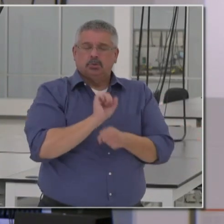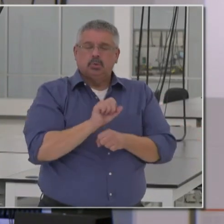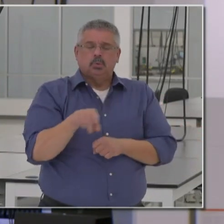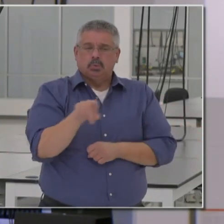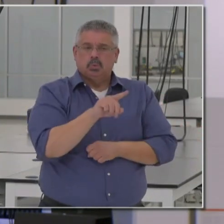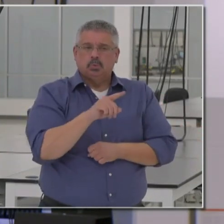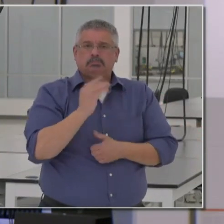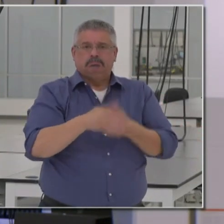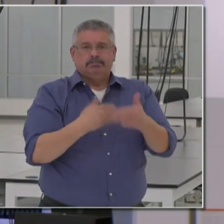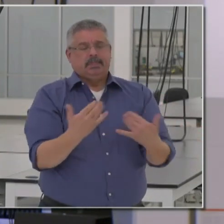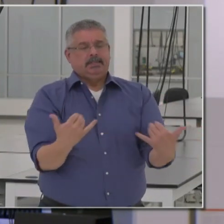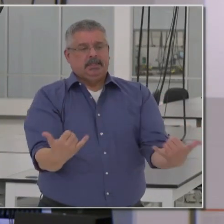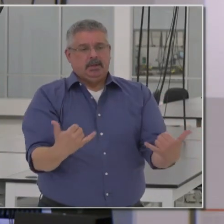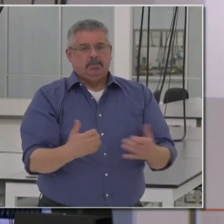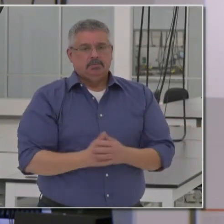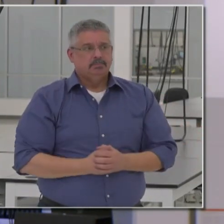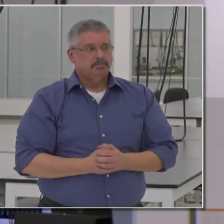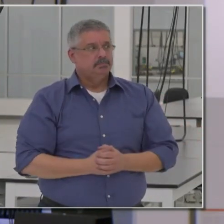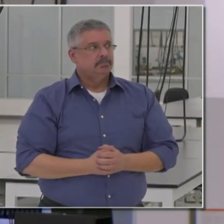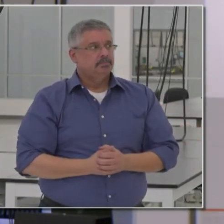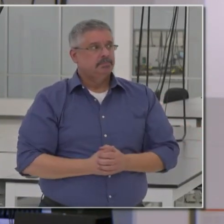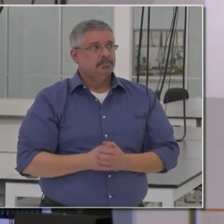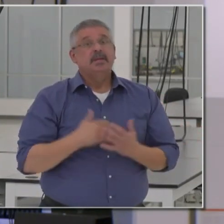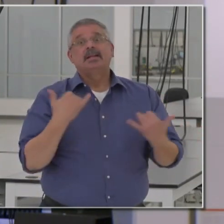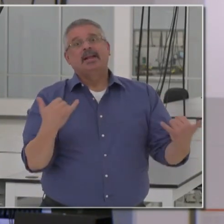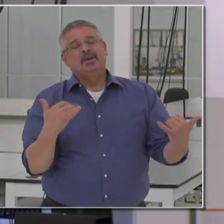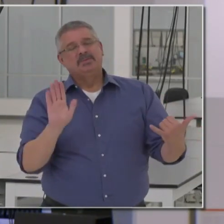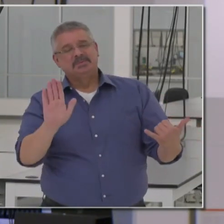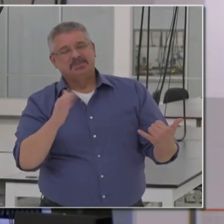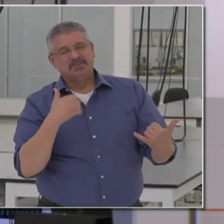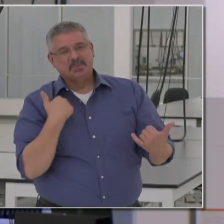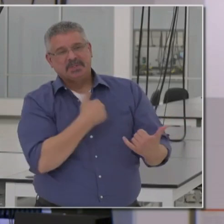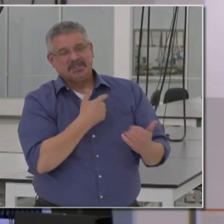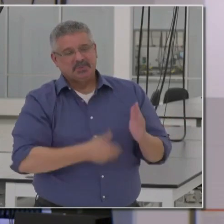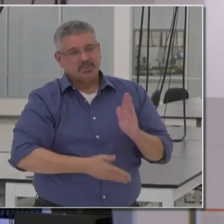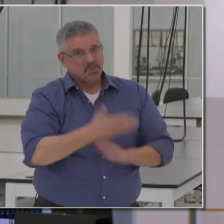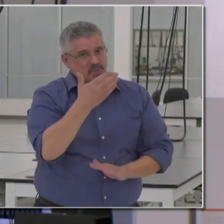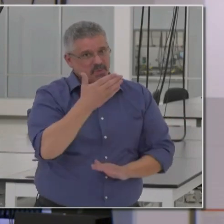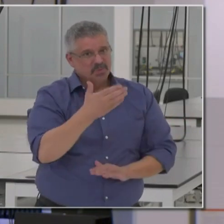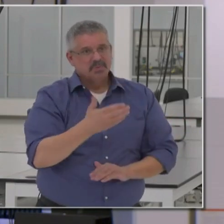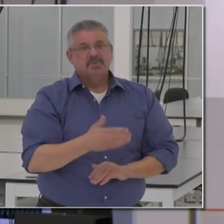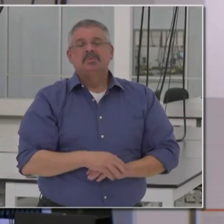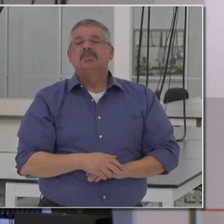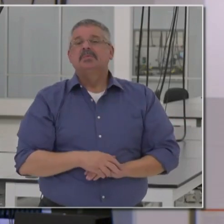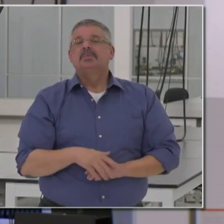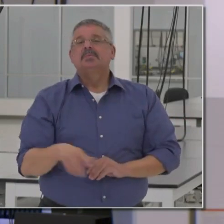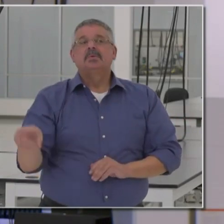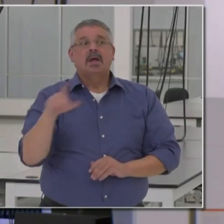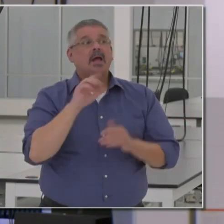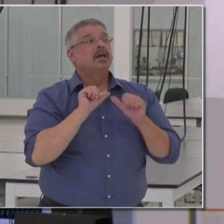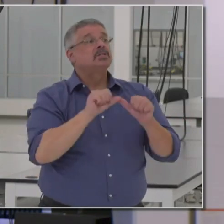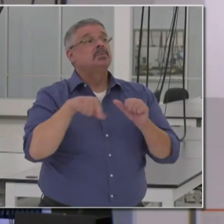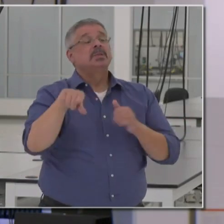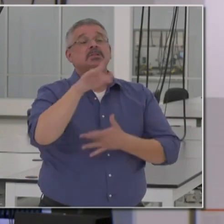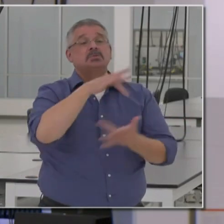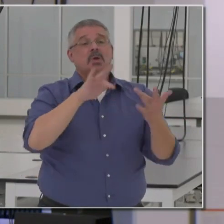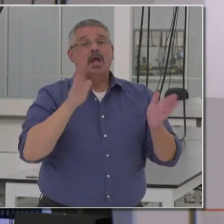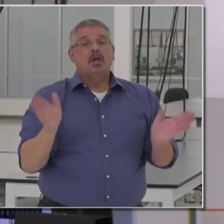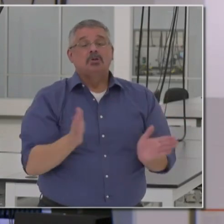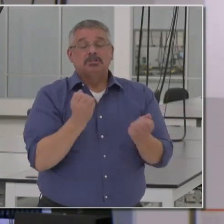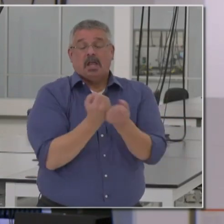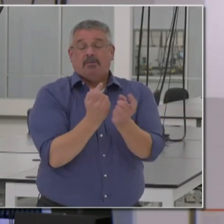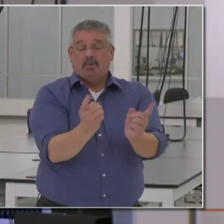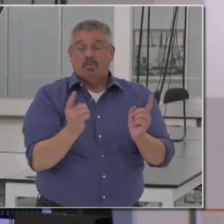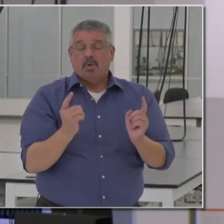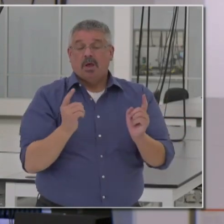is underway. With that, we need to be on our way and continue the rest of the tour. But I encourage